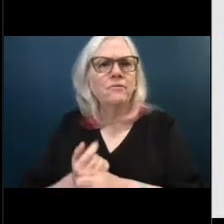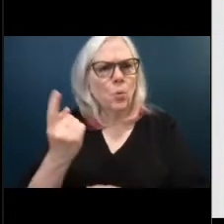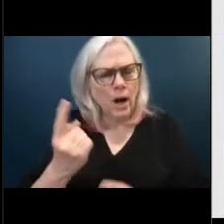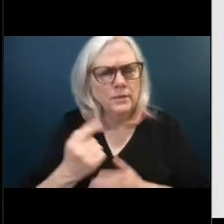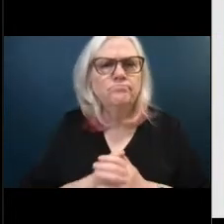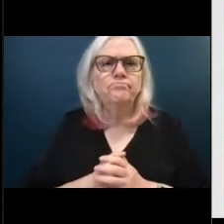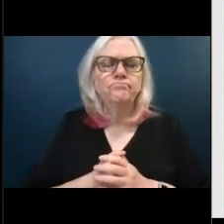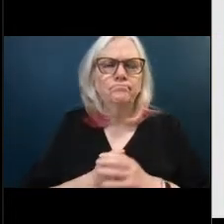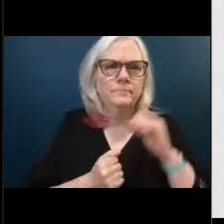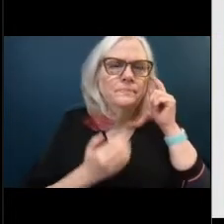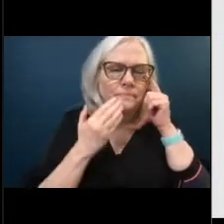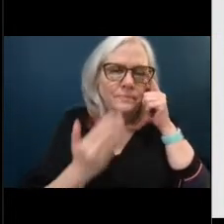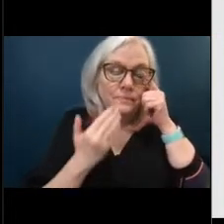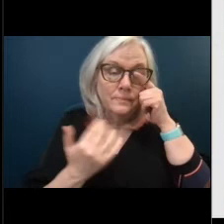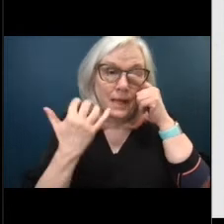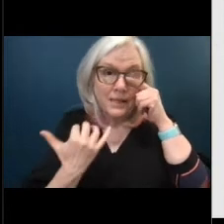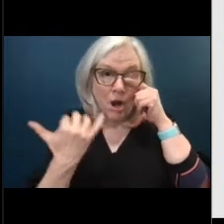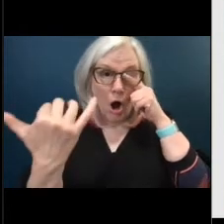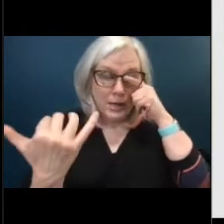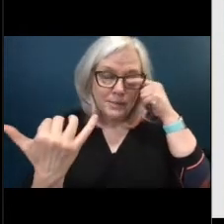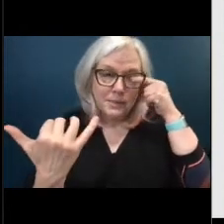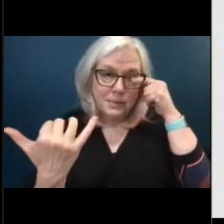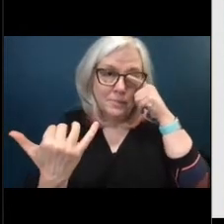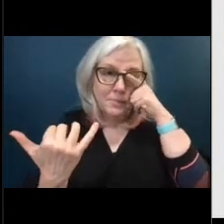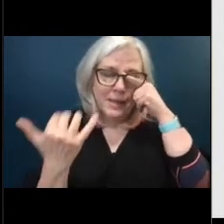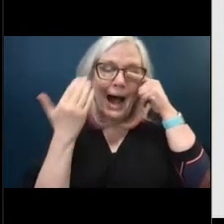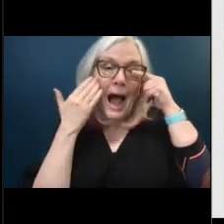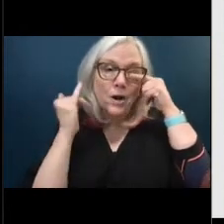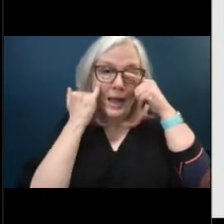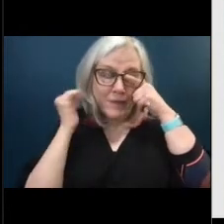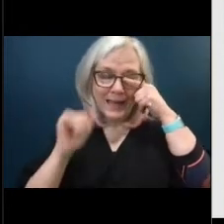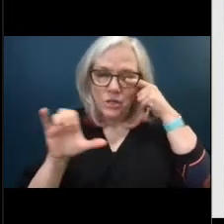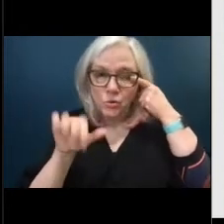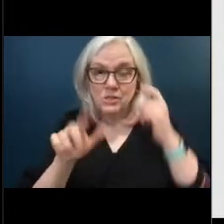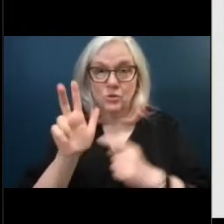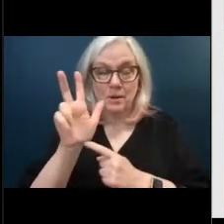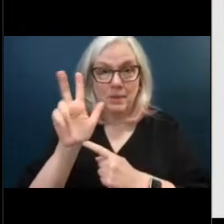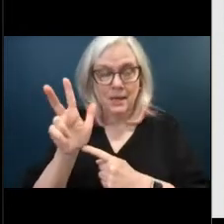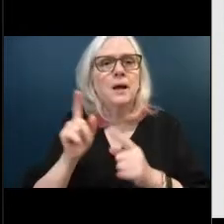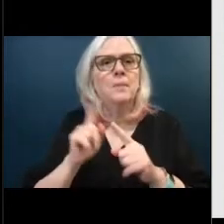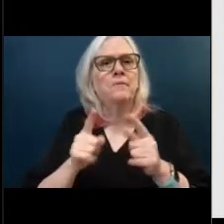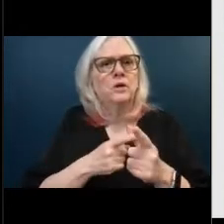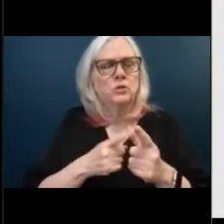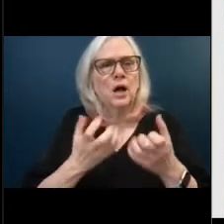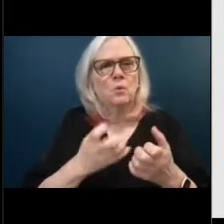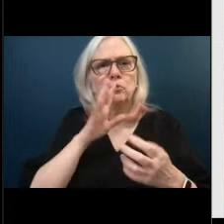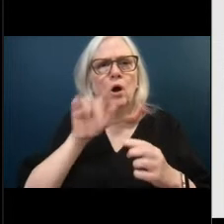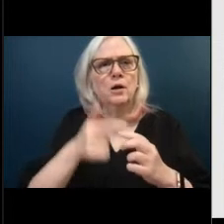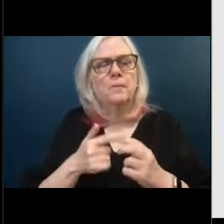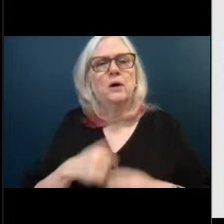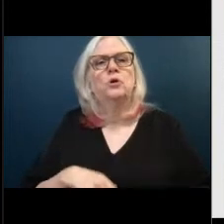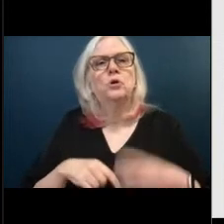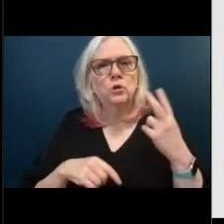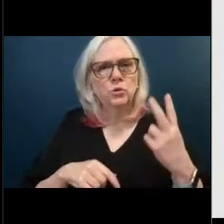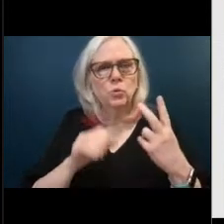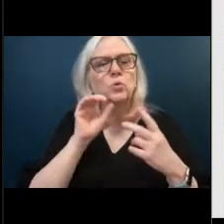all? To God be the glory and audience. I don't know if I could do this in three minutes, but let me say, first and foremost, I want to talk about two cultures we're taking from